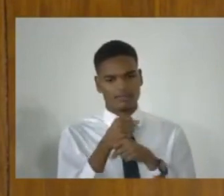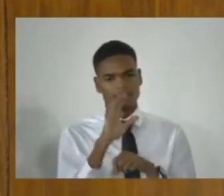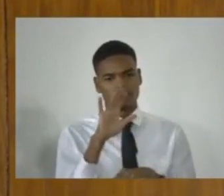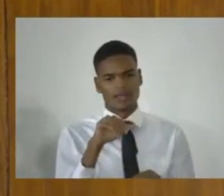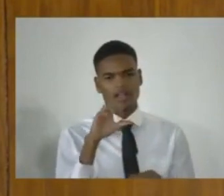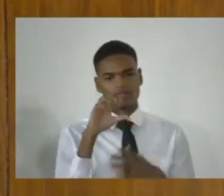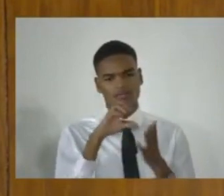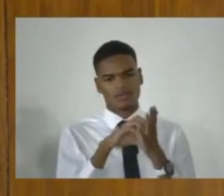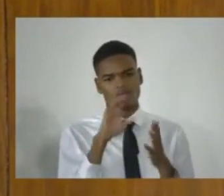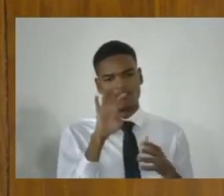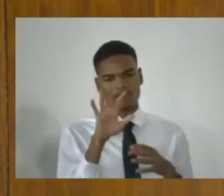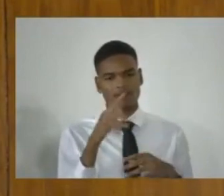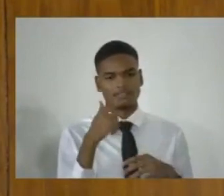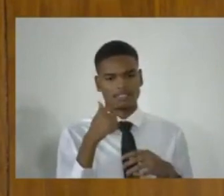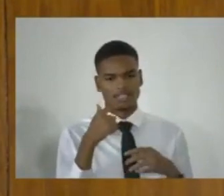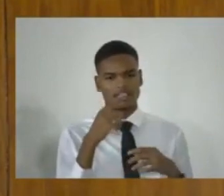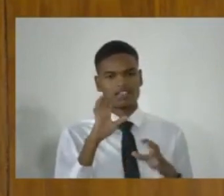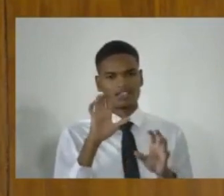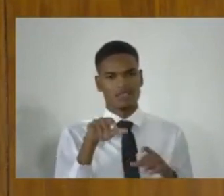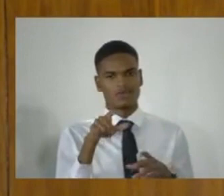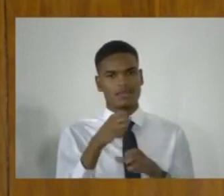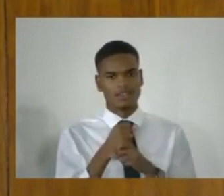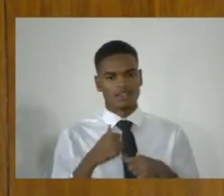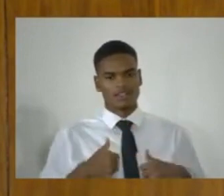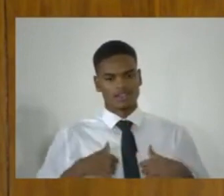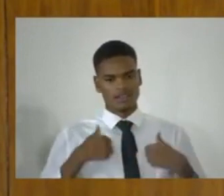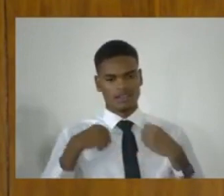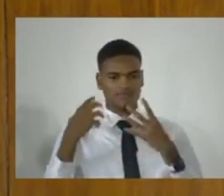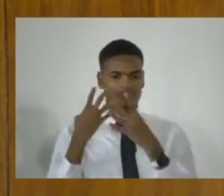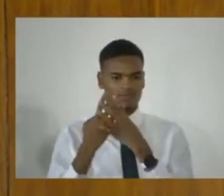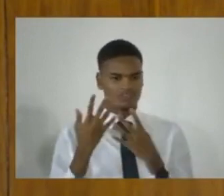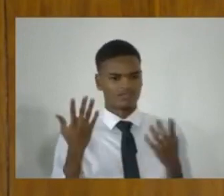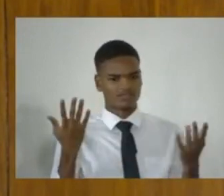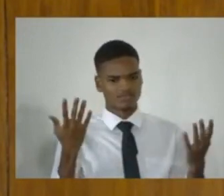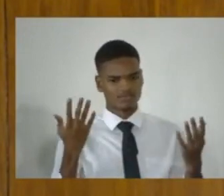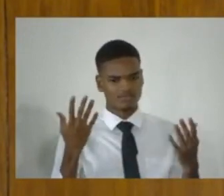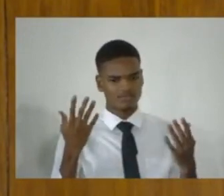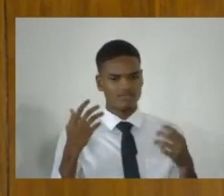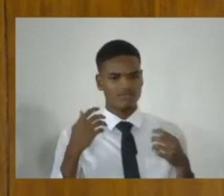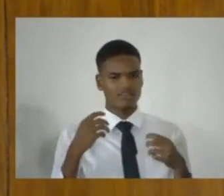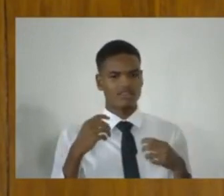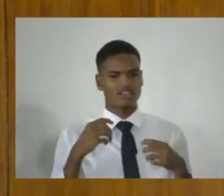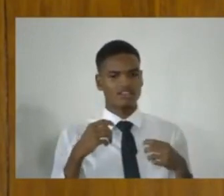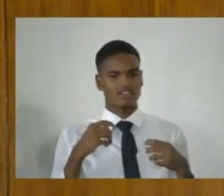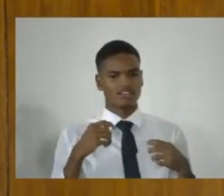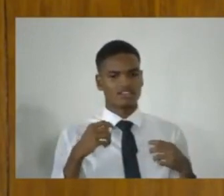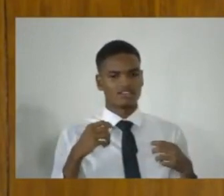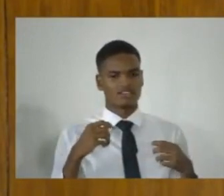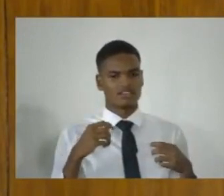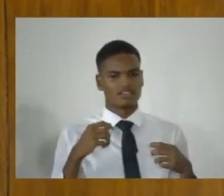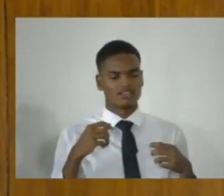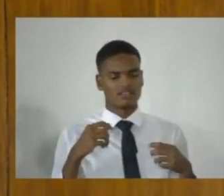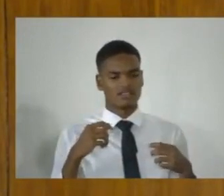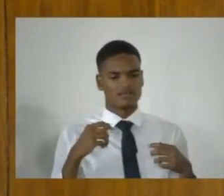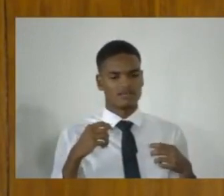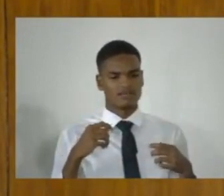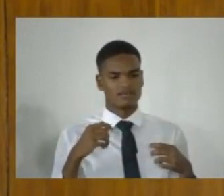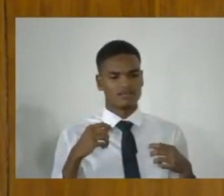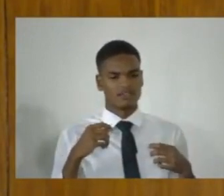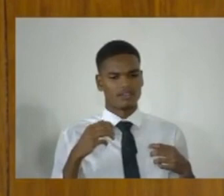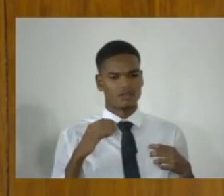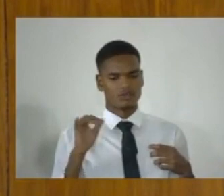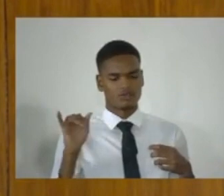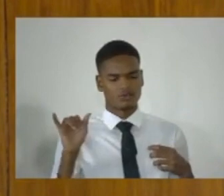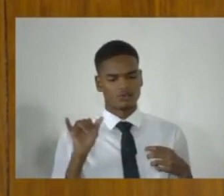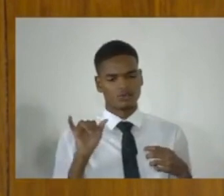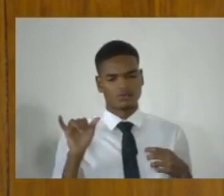mandatory life sentence under the schedule, because it's tucked away in the schedule, the penalty for that. And it's